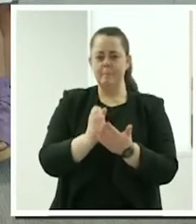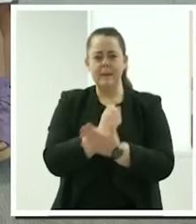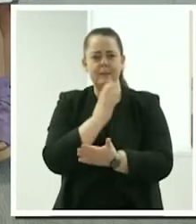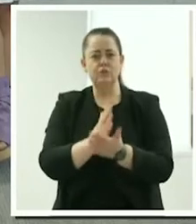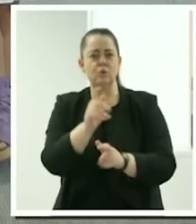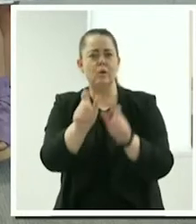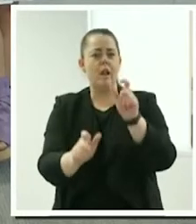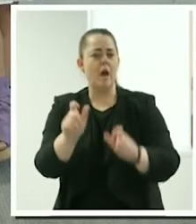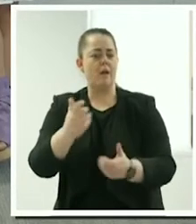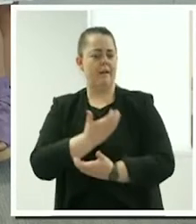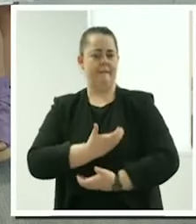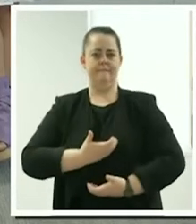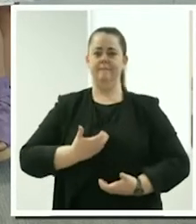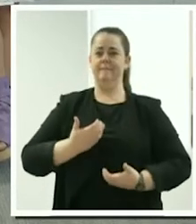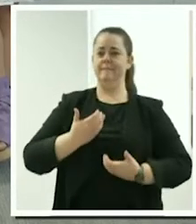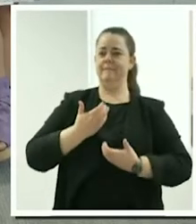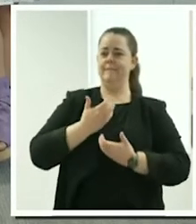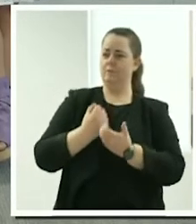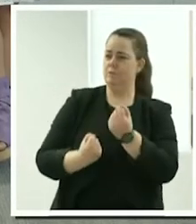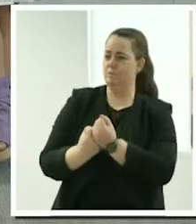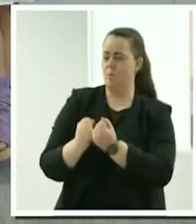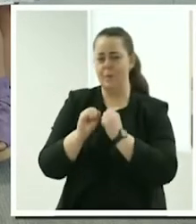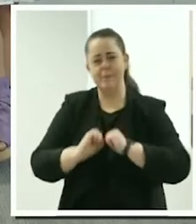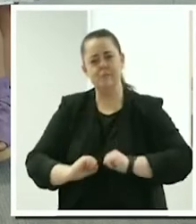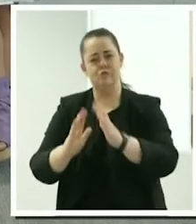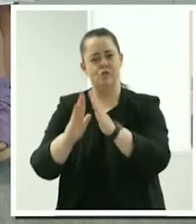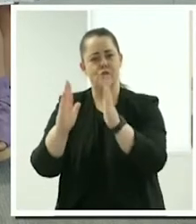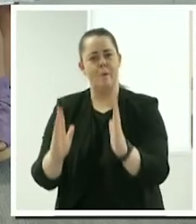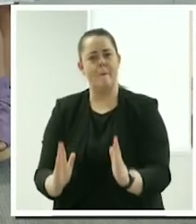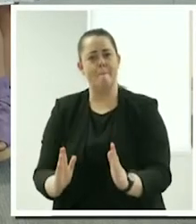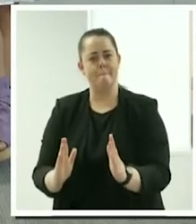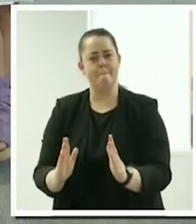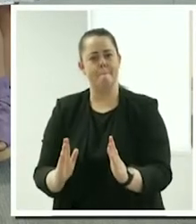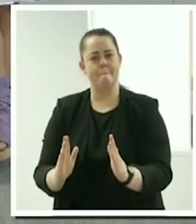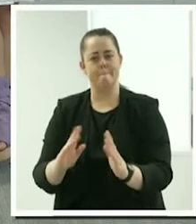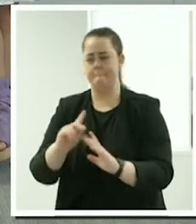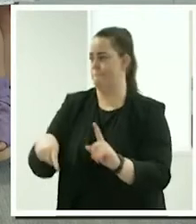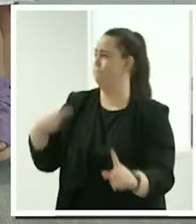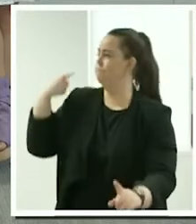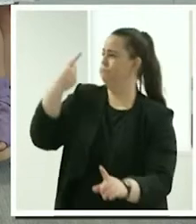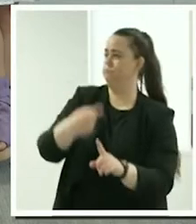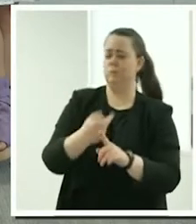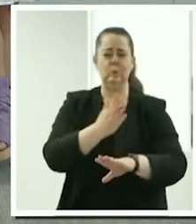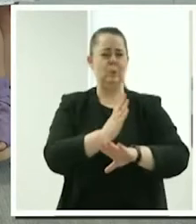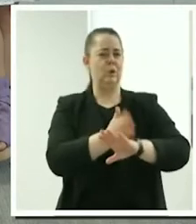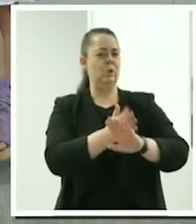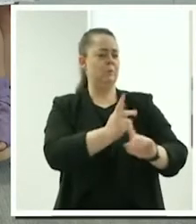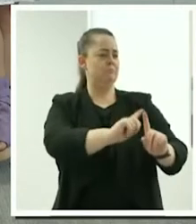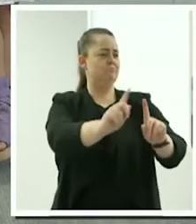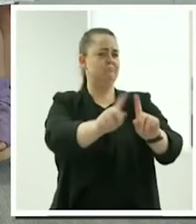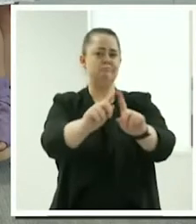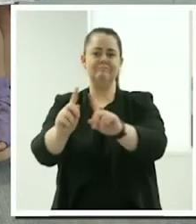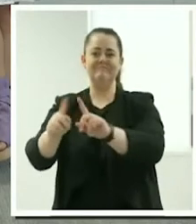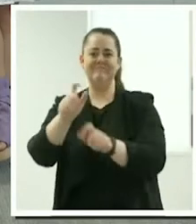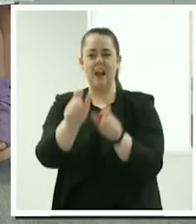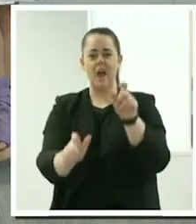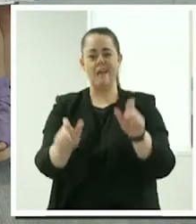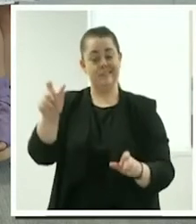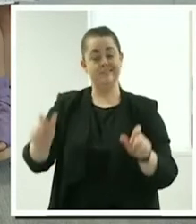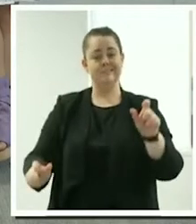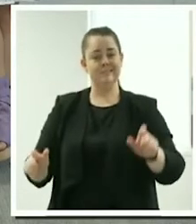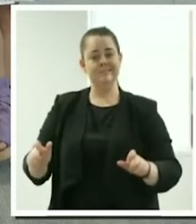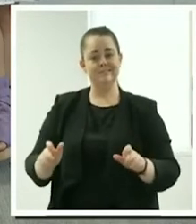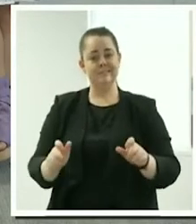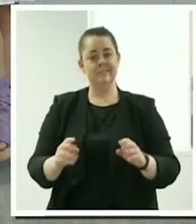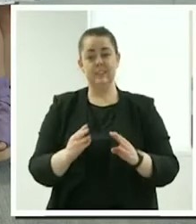their own homes. During her time with Mabel, Jo has been able to work with a variety of different clients, both